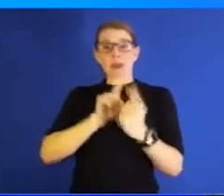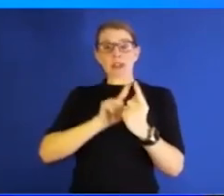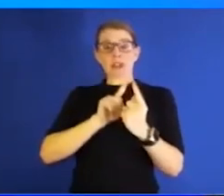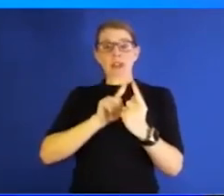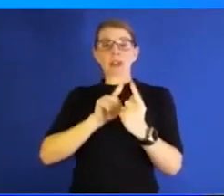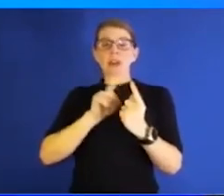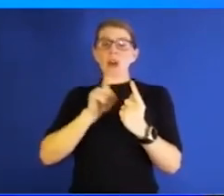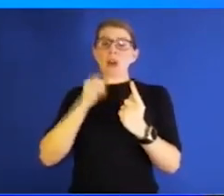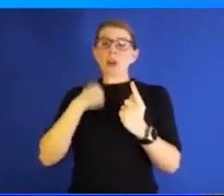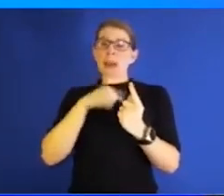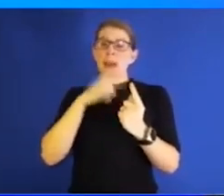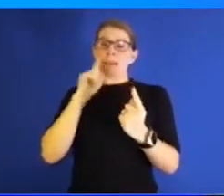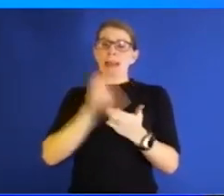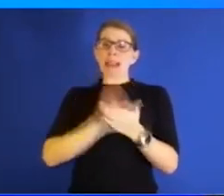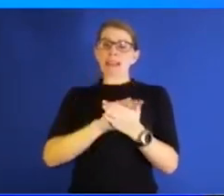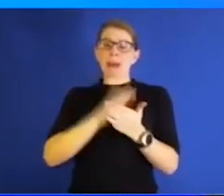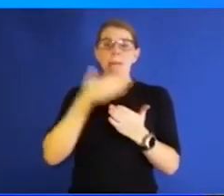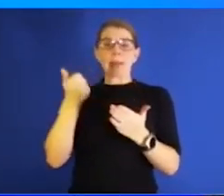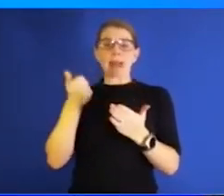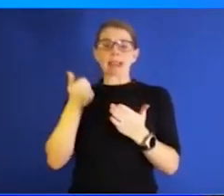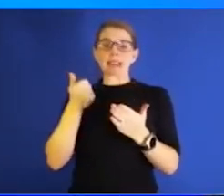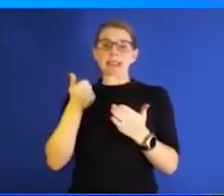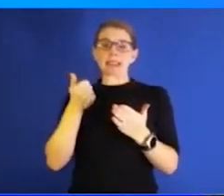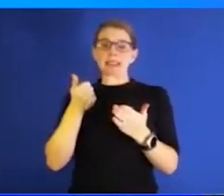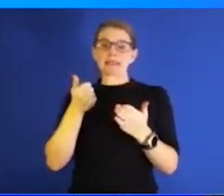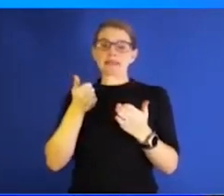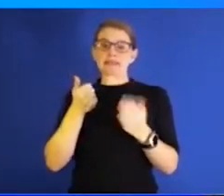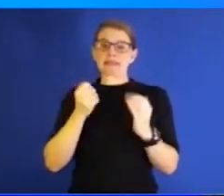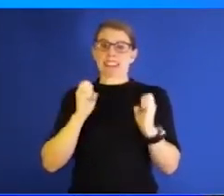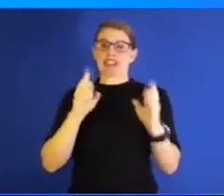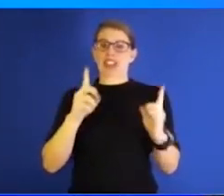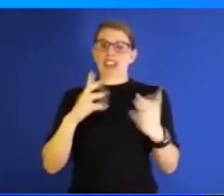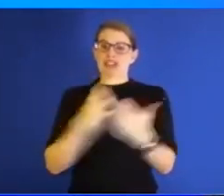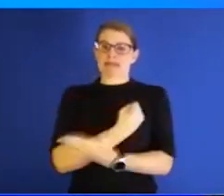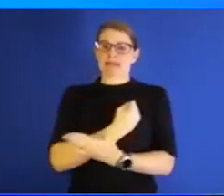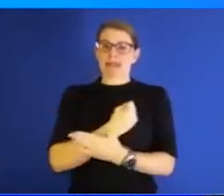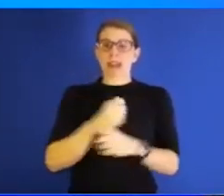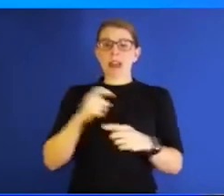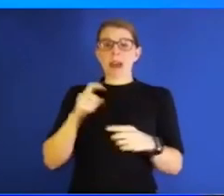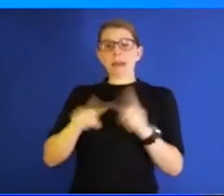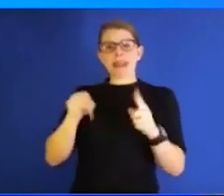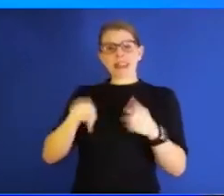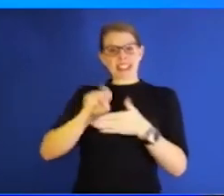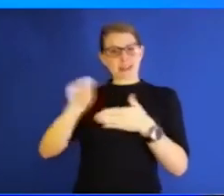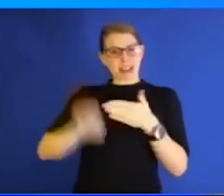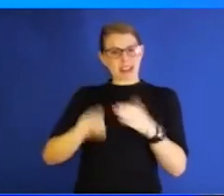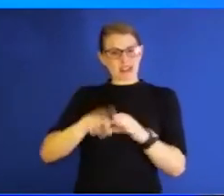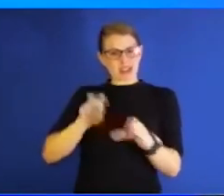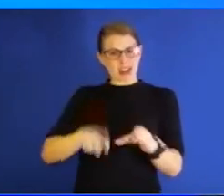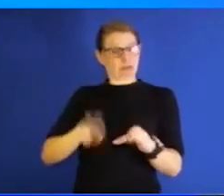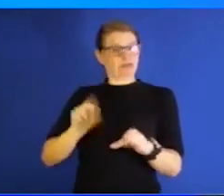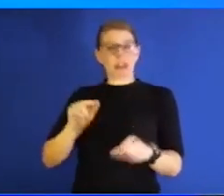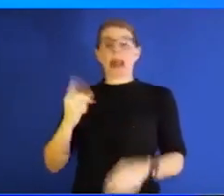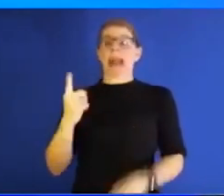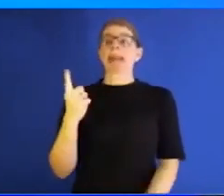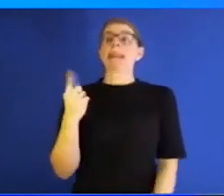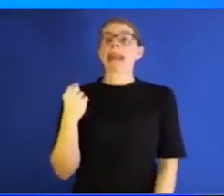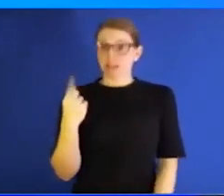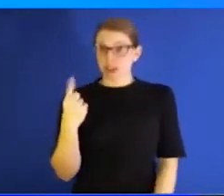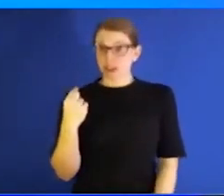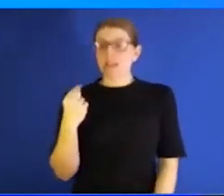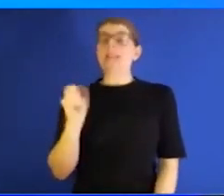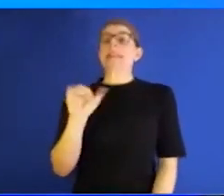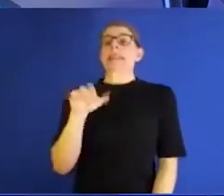to educate. But I don't believe this semester we've seen a lot of that. Last year, we saw a significant reduction.